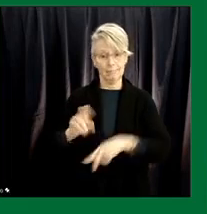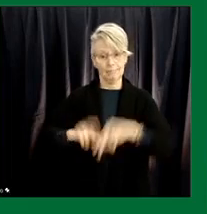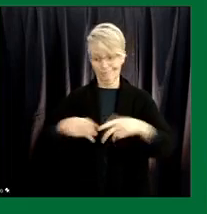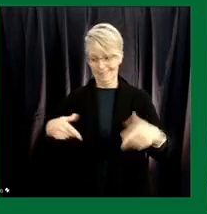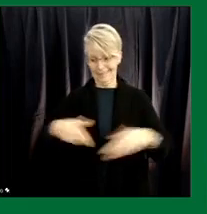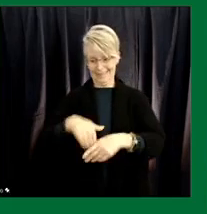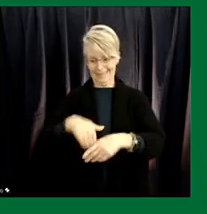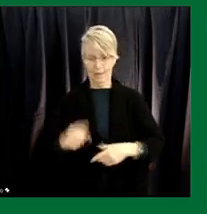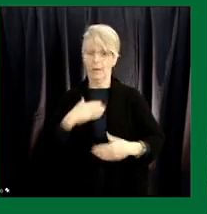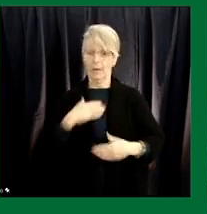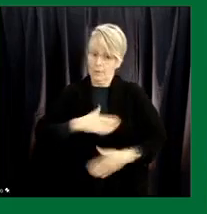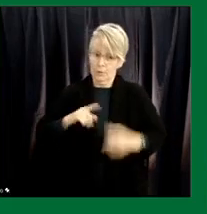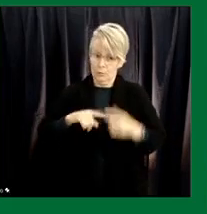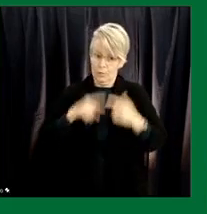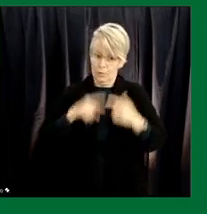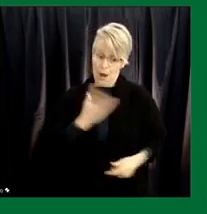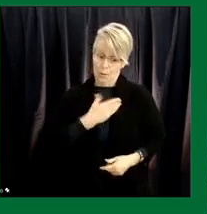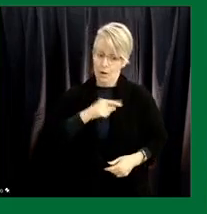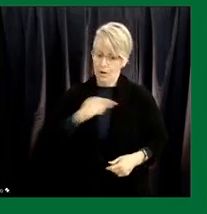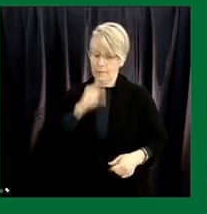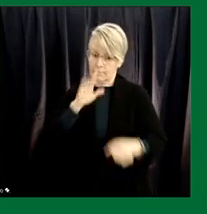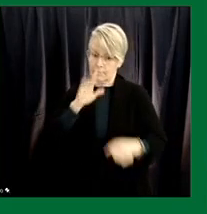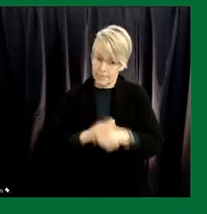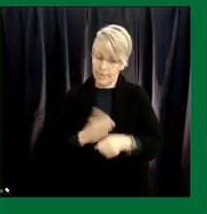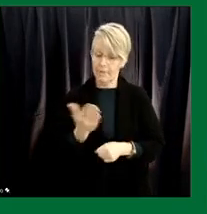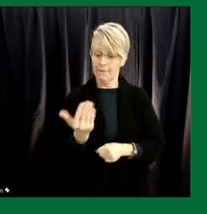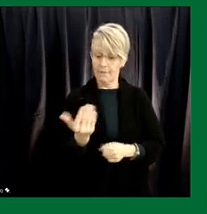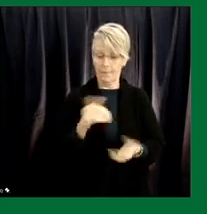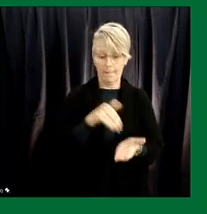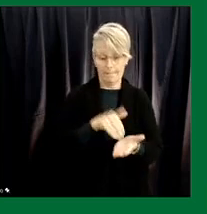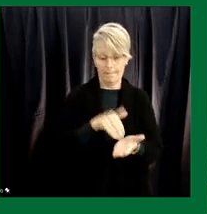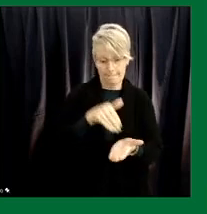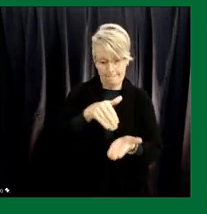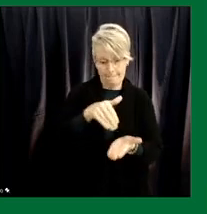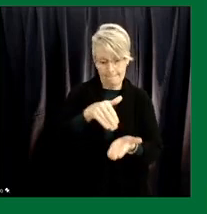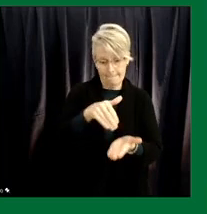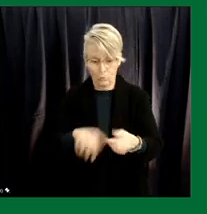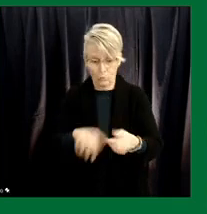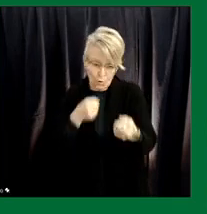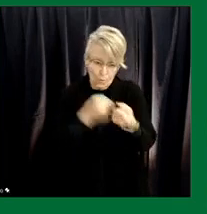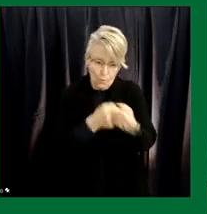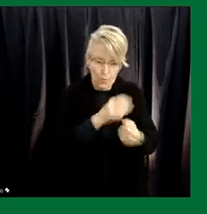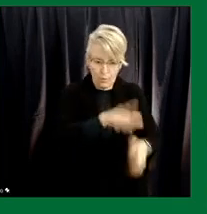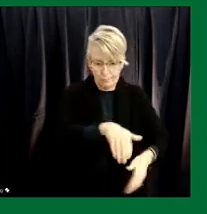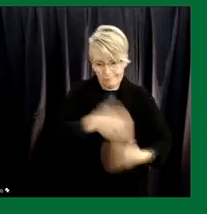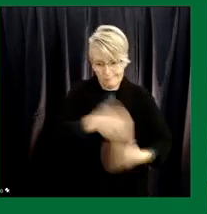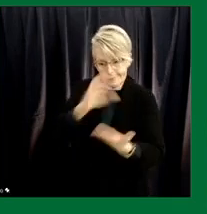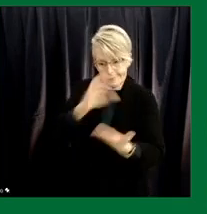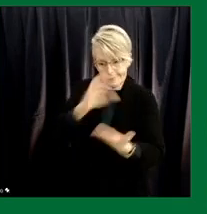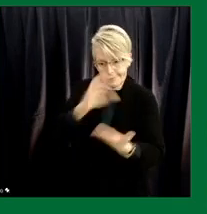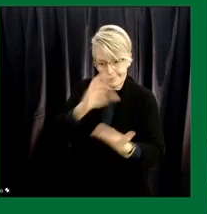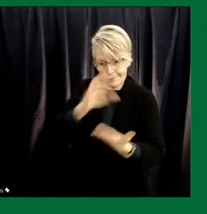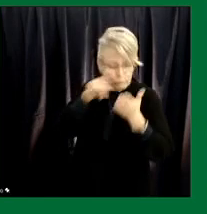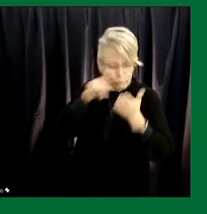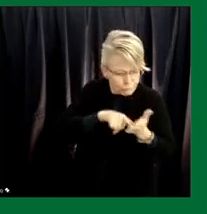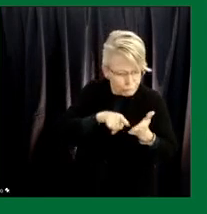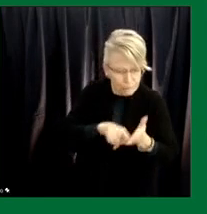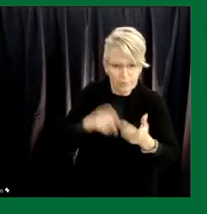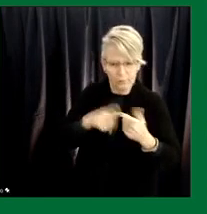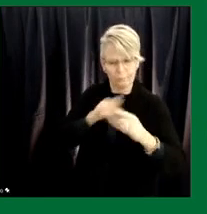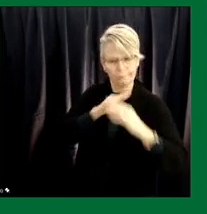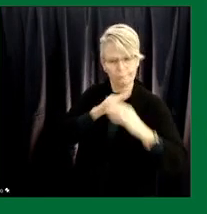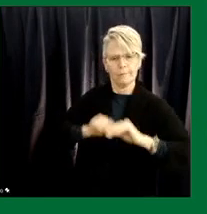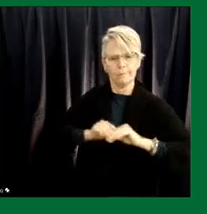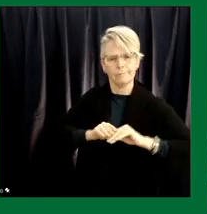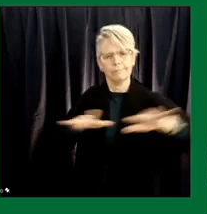announce that our government is committing 15 million dollars to support Vito's new proposed Centre for Pandemic Research. Along